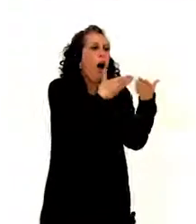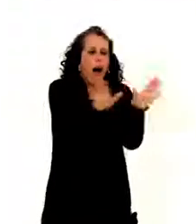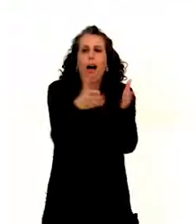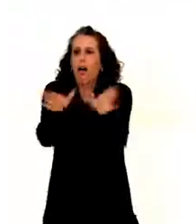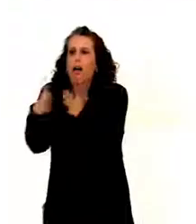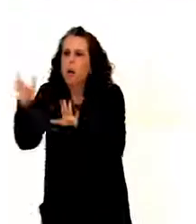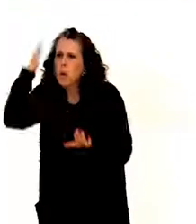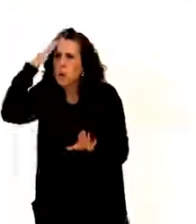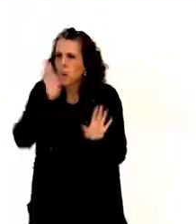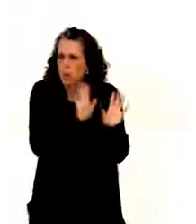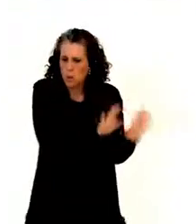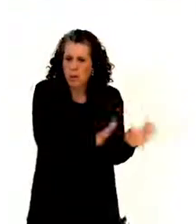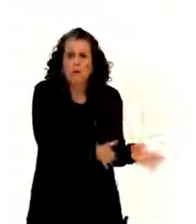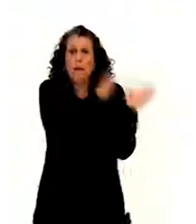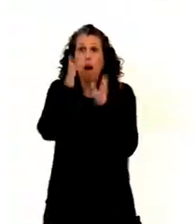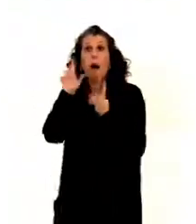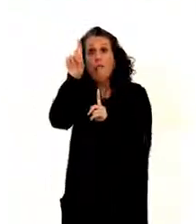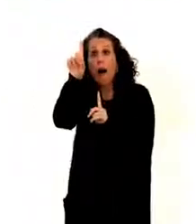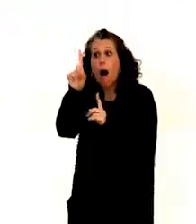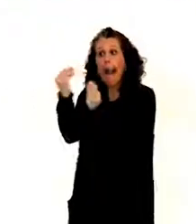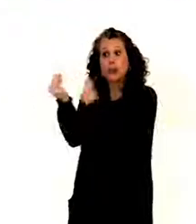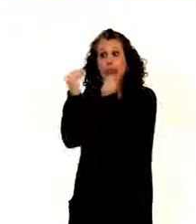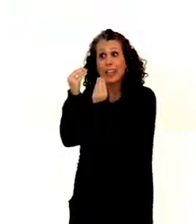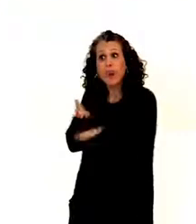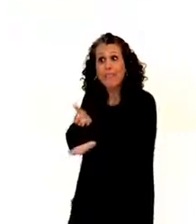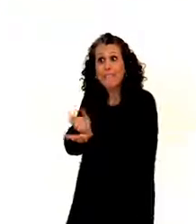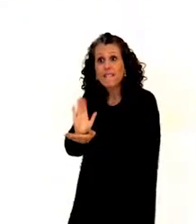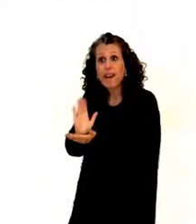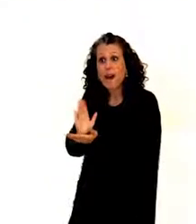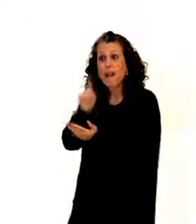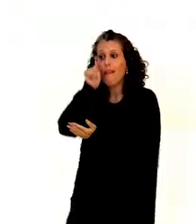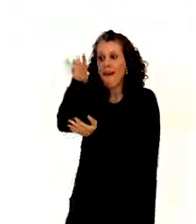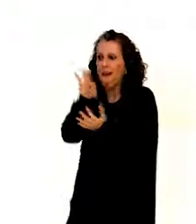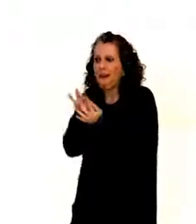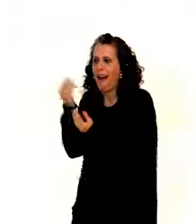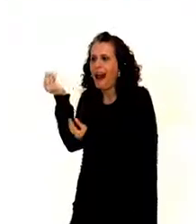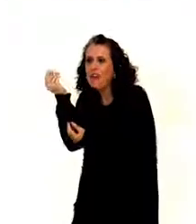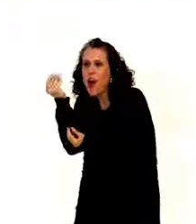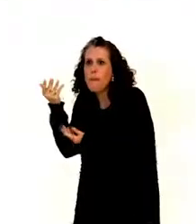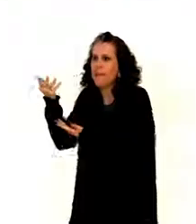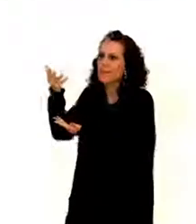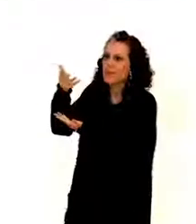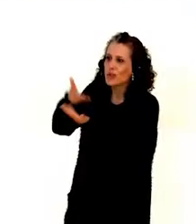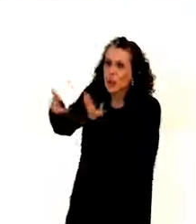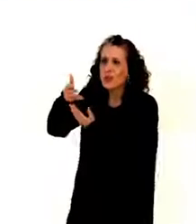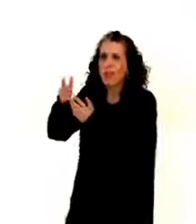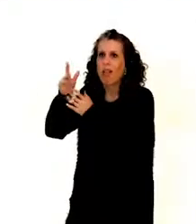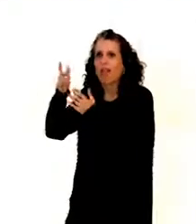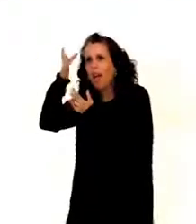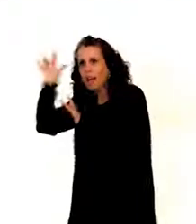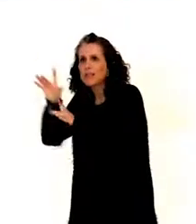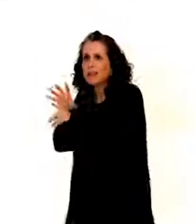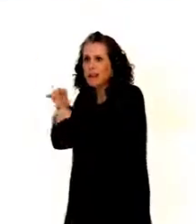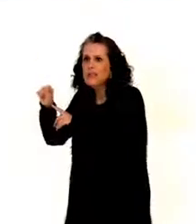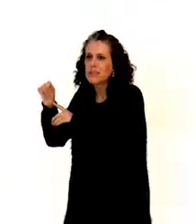right to education. That right is economic, social, cultural right. But still, it is